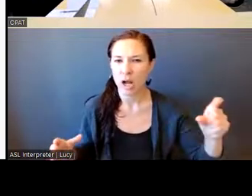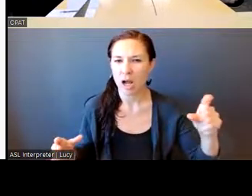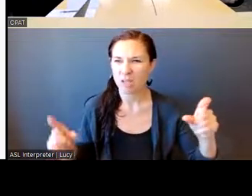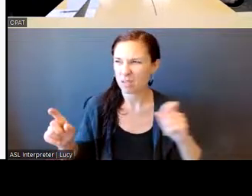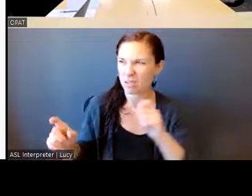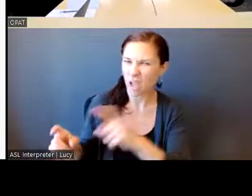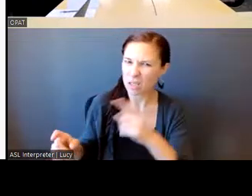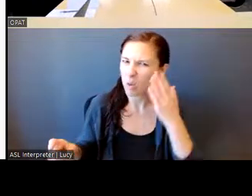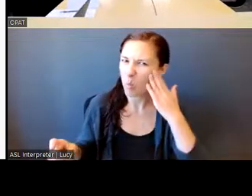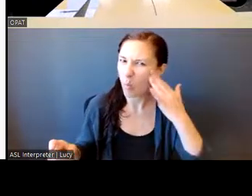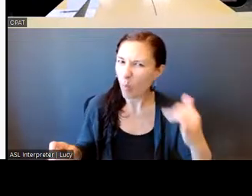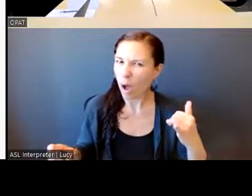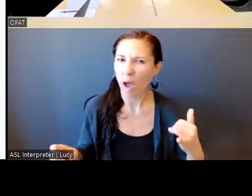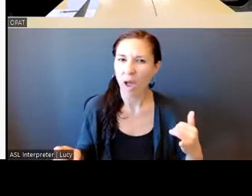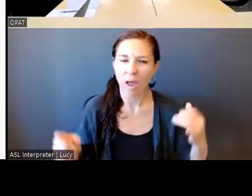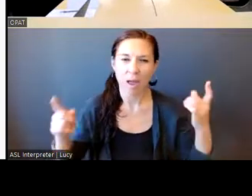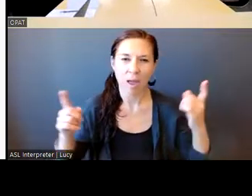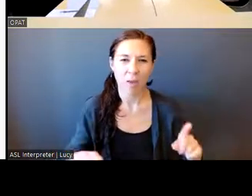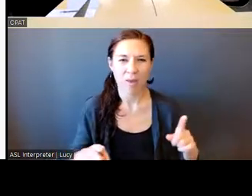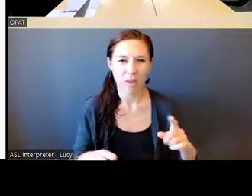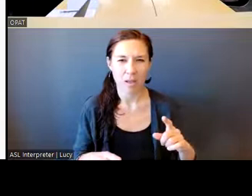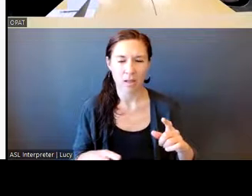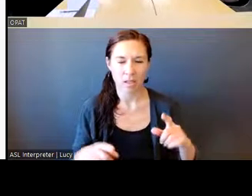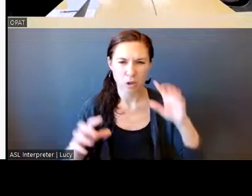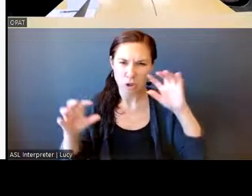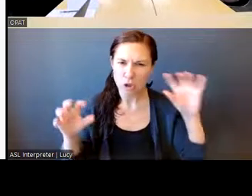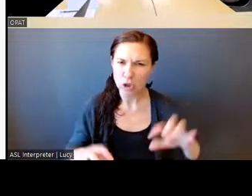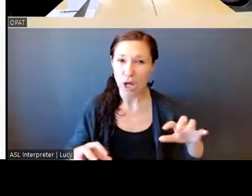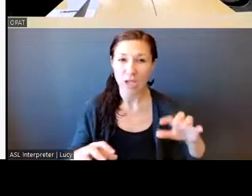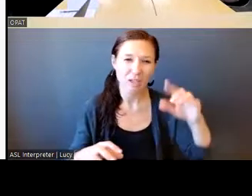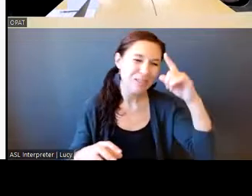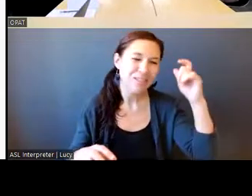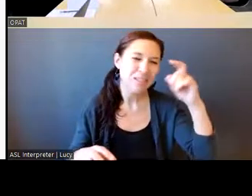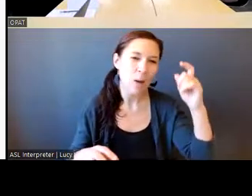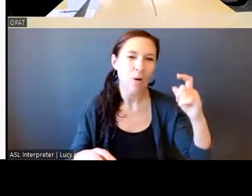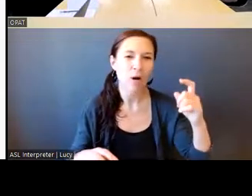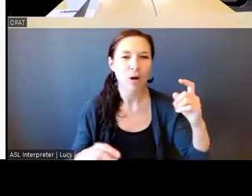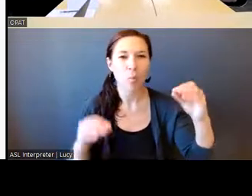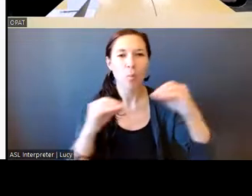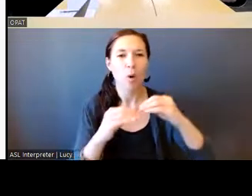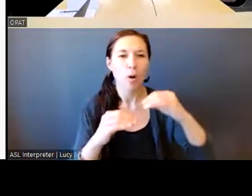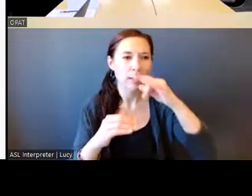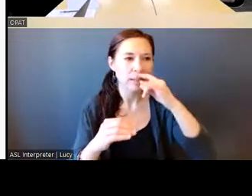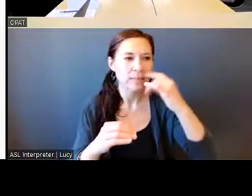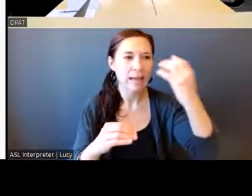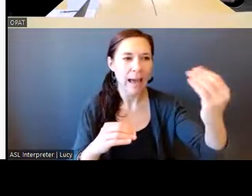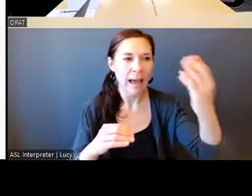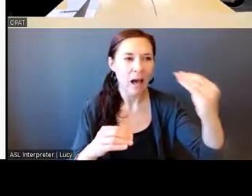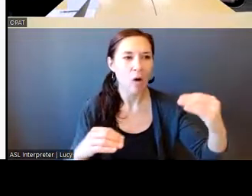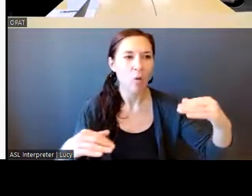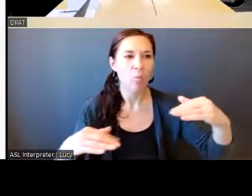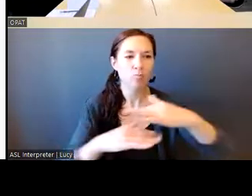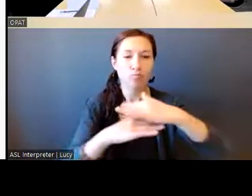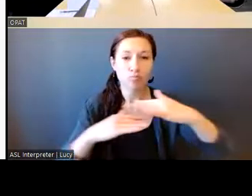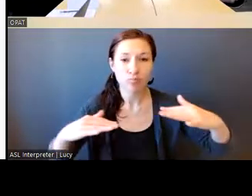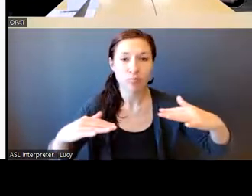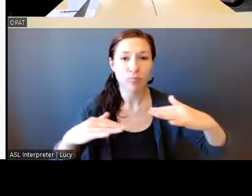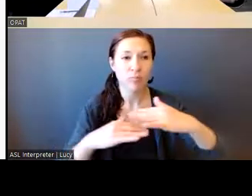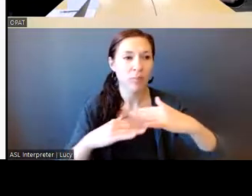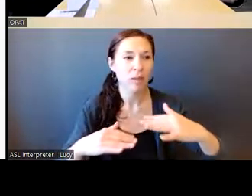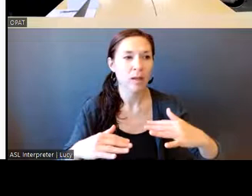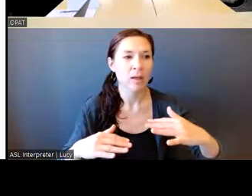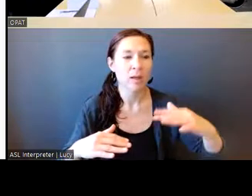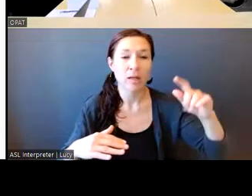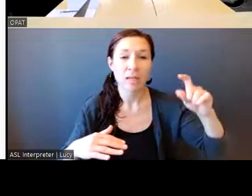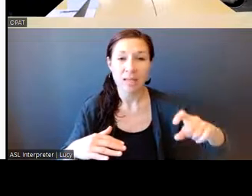were very alarming for us, especially in the summertime when we have more kids who are outside in the summertime, right? Um, and so we need to create the space here